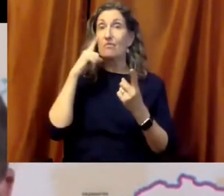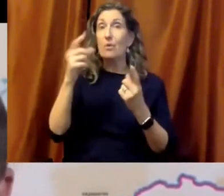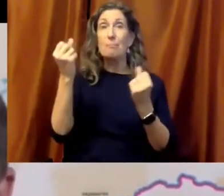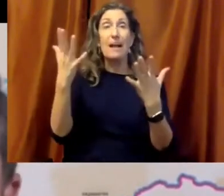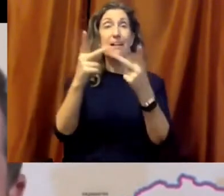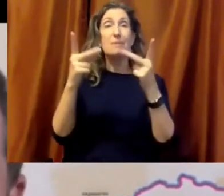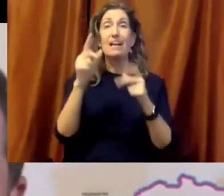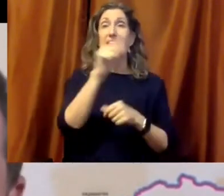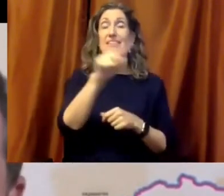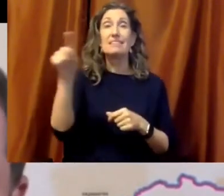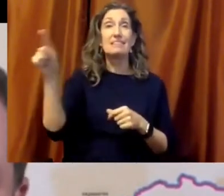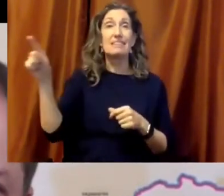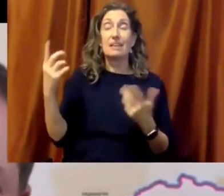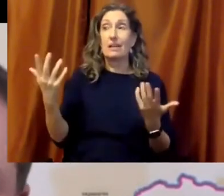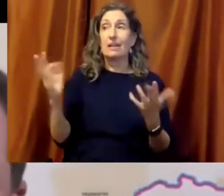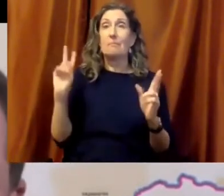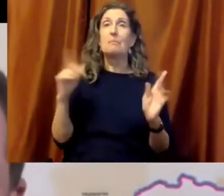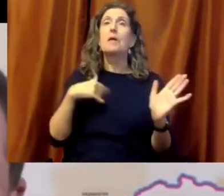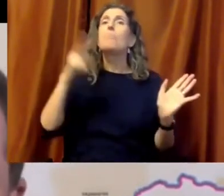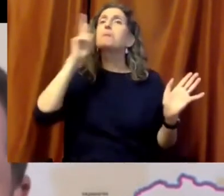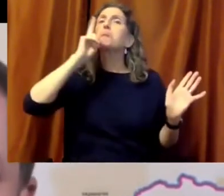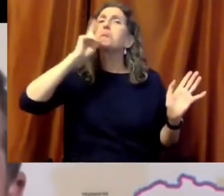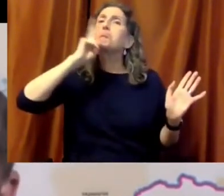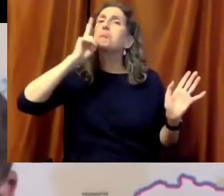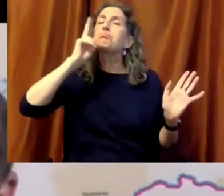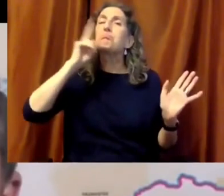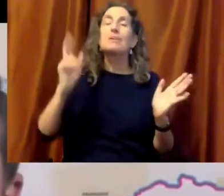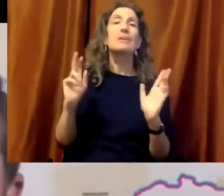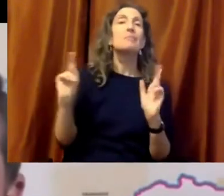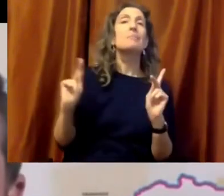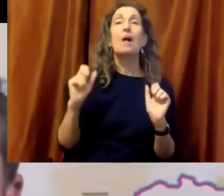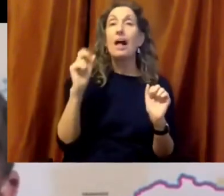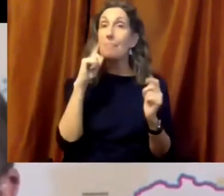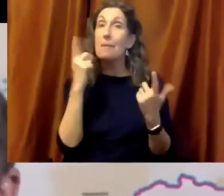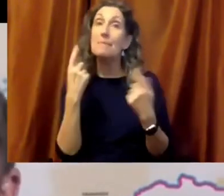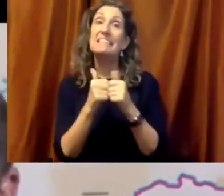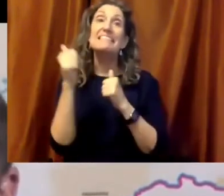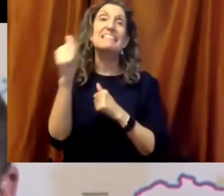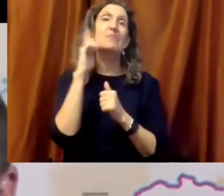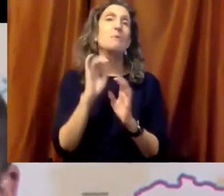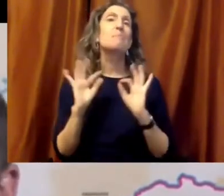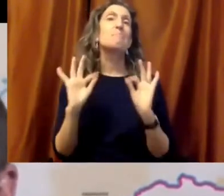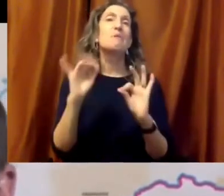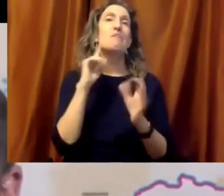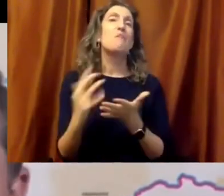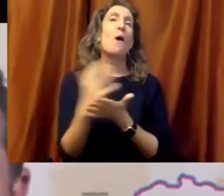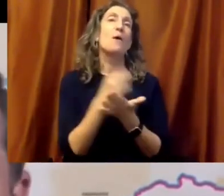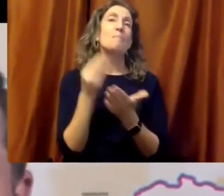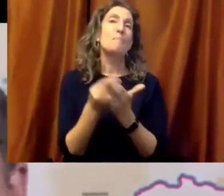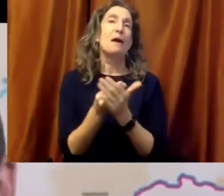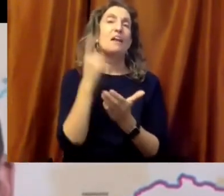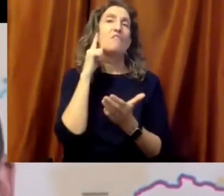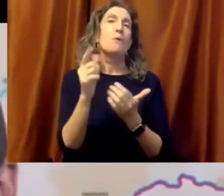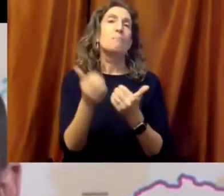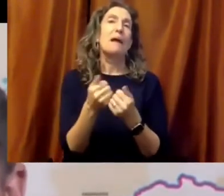entrepreneurs and hedge funds in an evidence-free marketplace of promises. Teachers in far too many places are guinea pigs